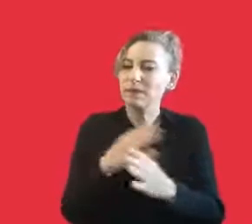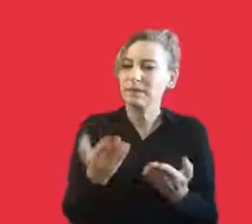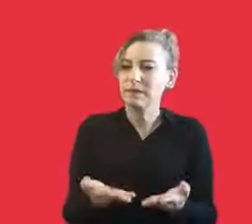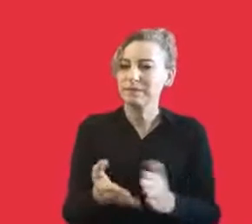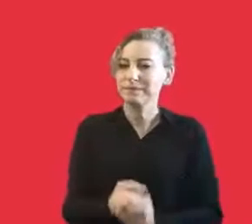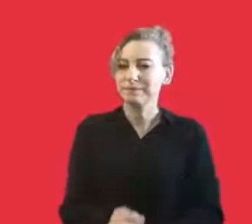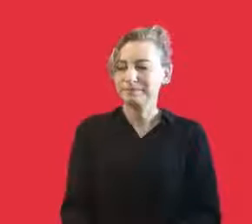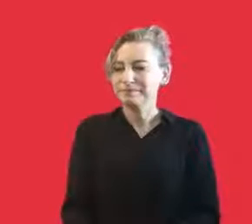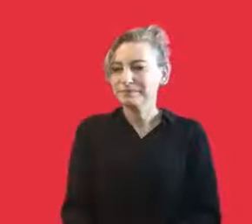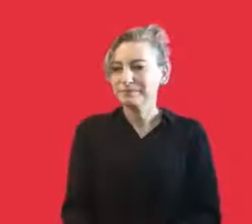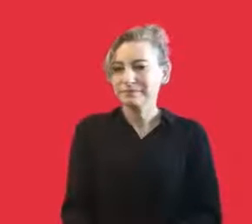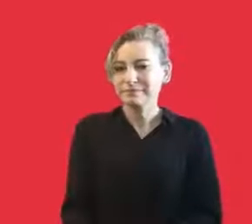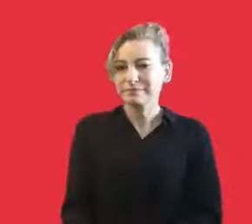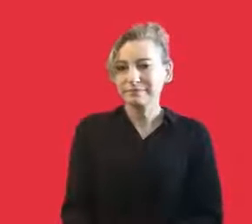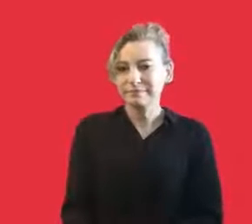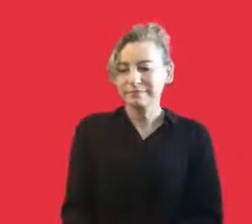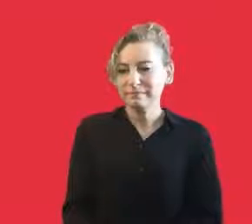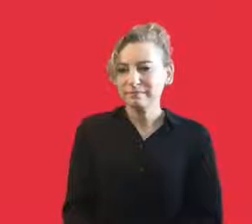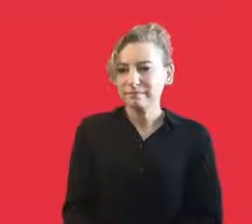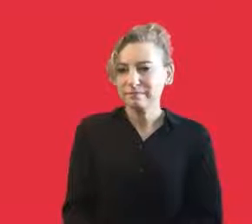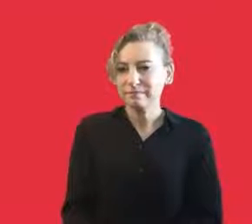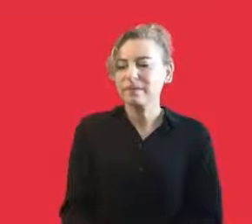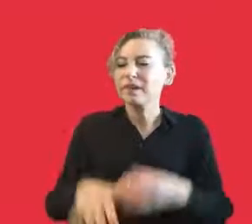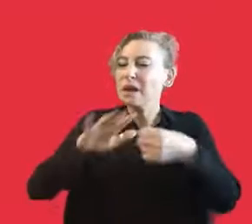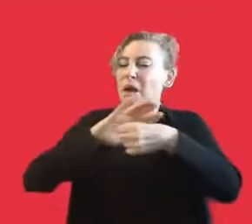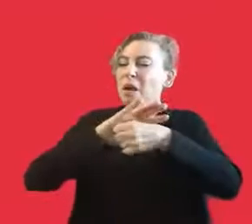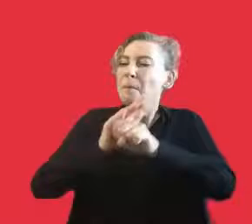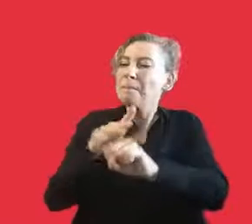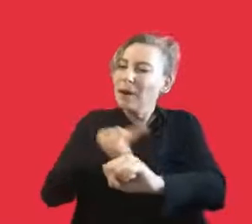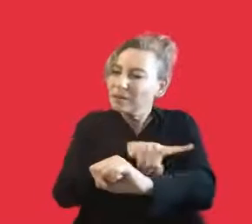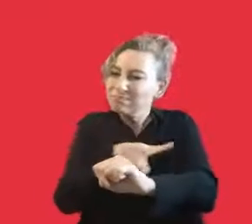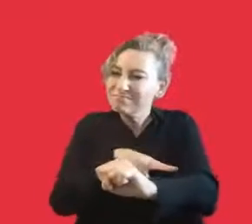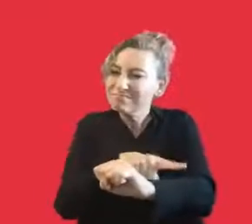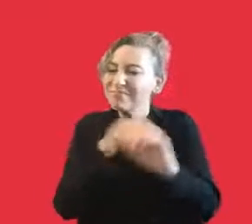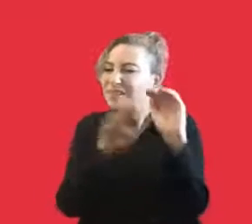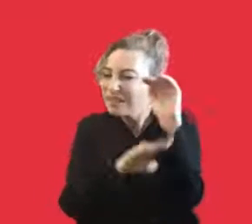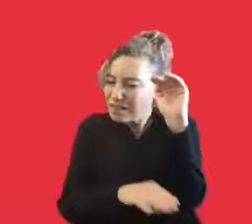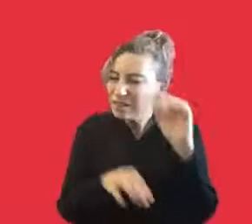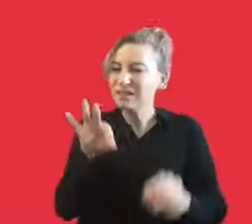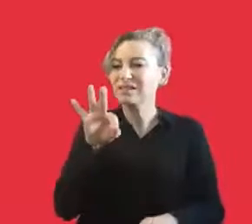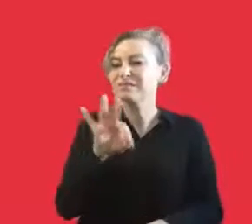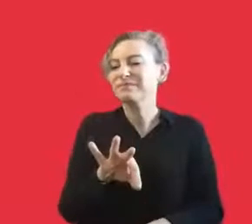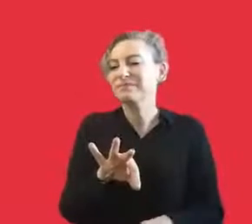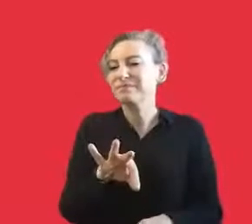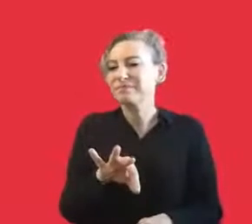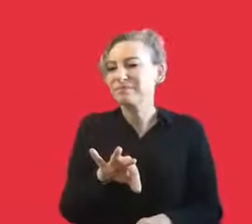what the other people need. And we're not aware of this. And during the epidemic, we experience